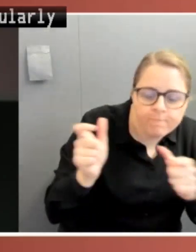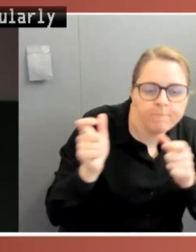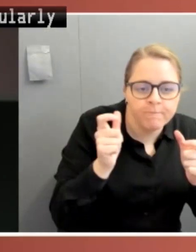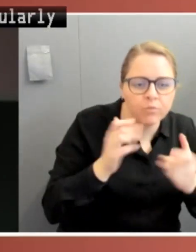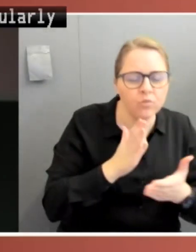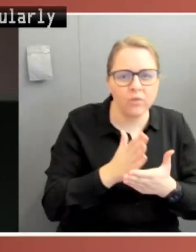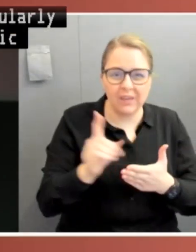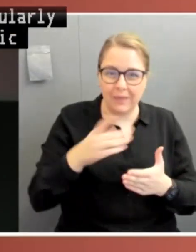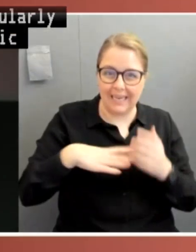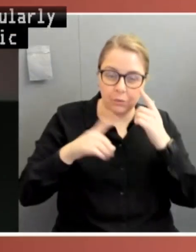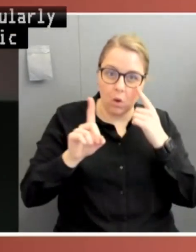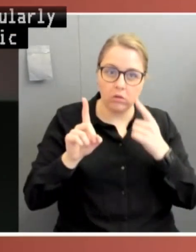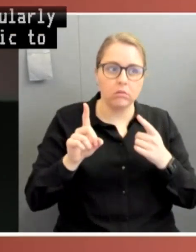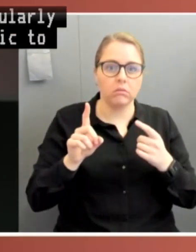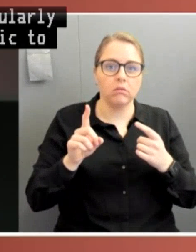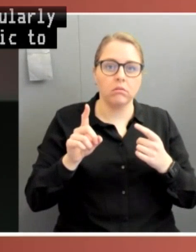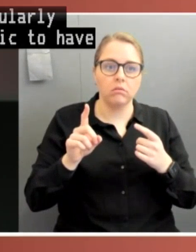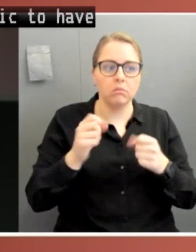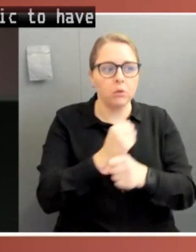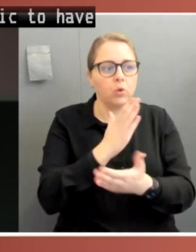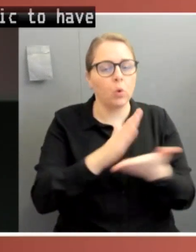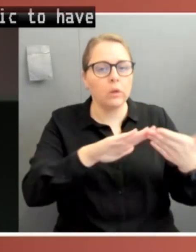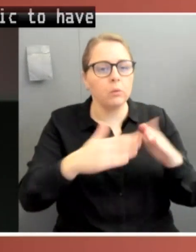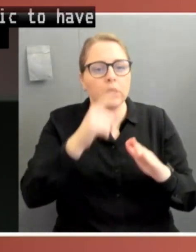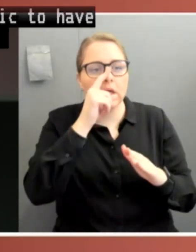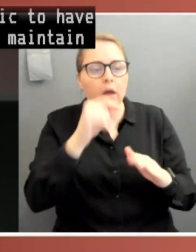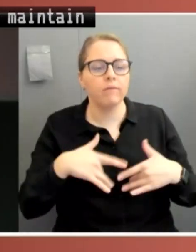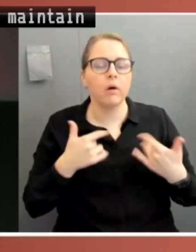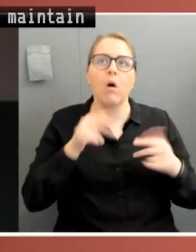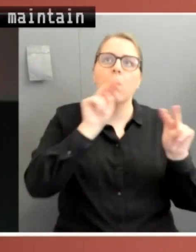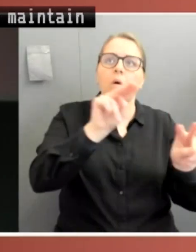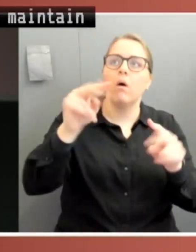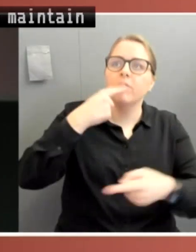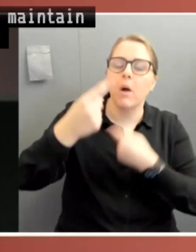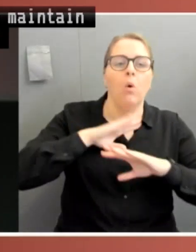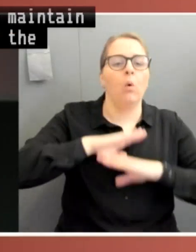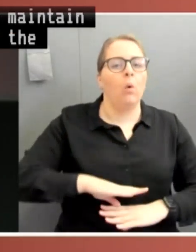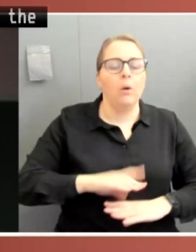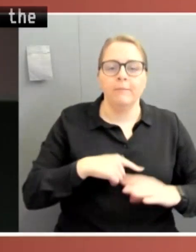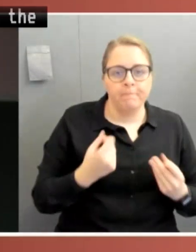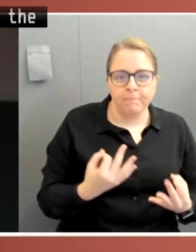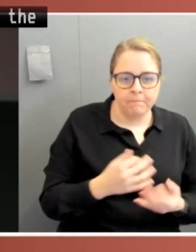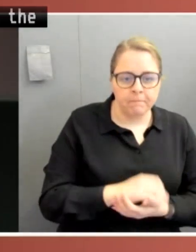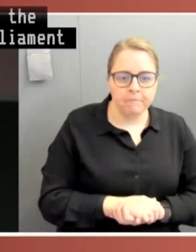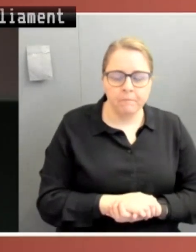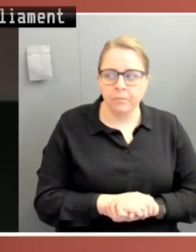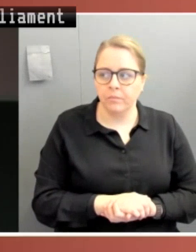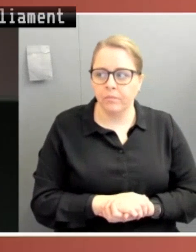to maintain public confidence, much of the measures or the absence of Parliament went counter to the public need for those things to be